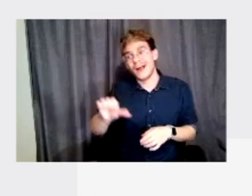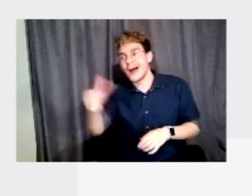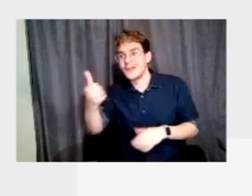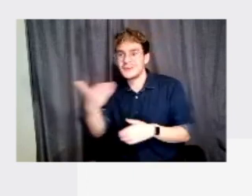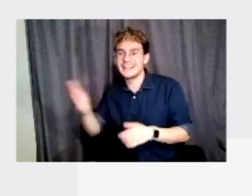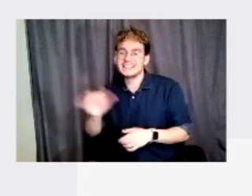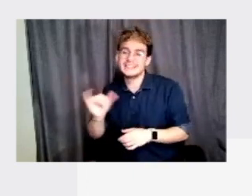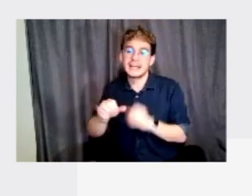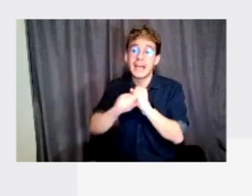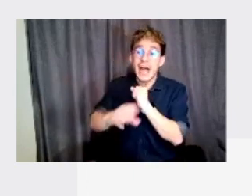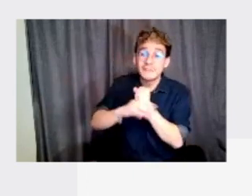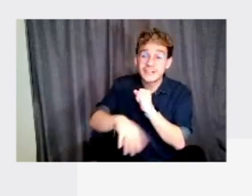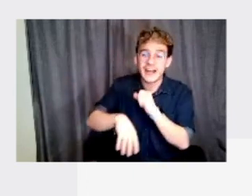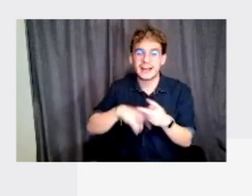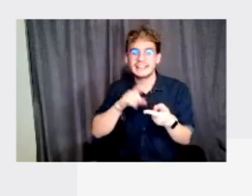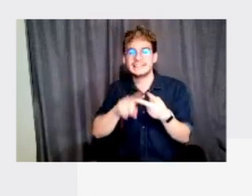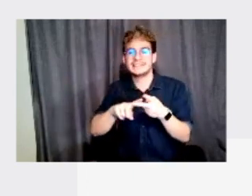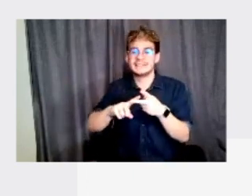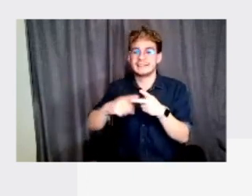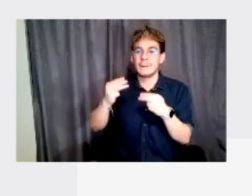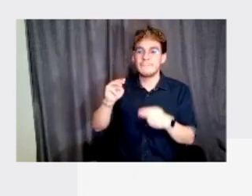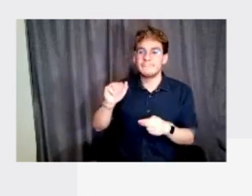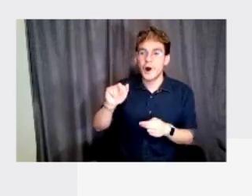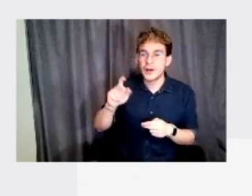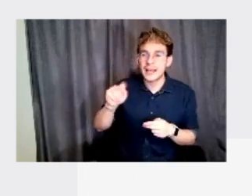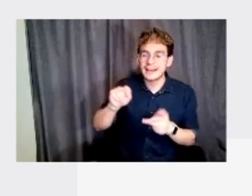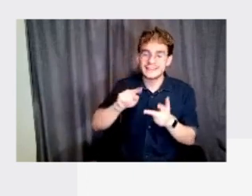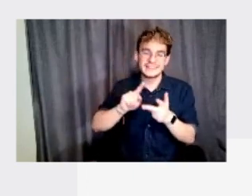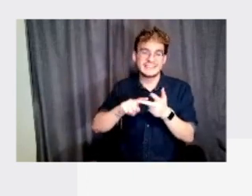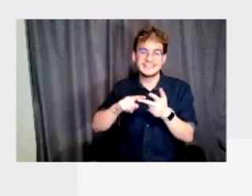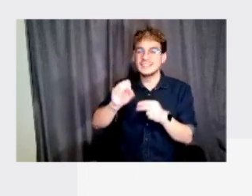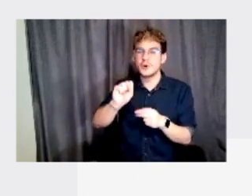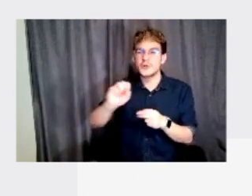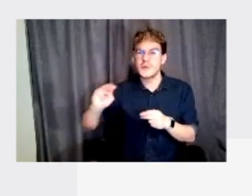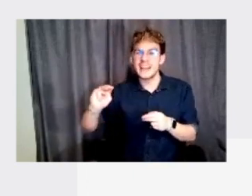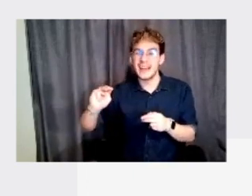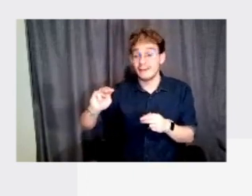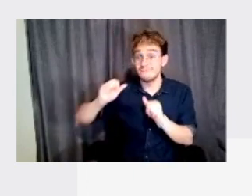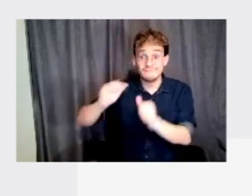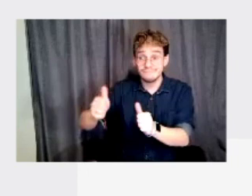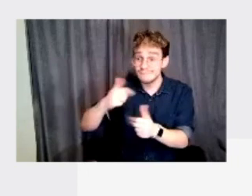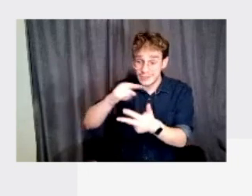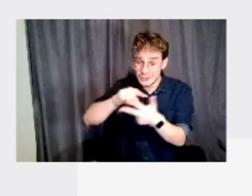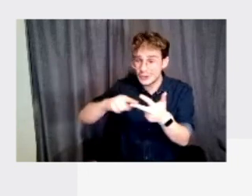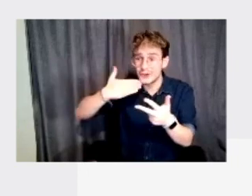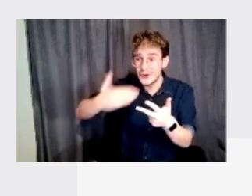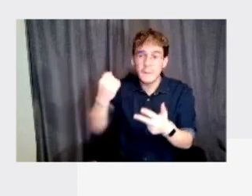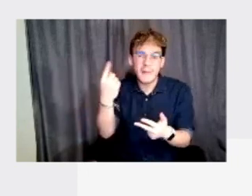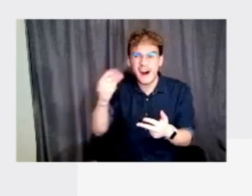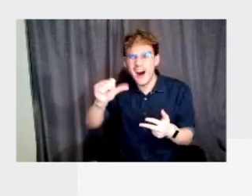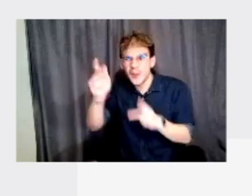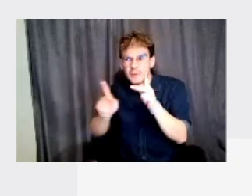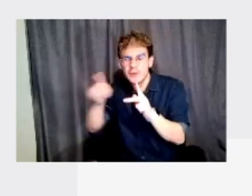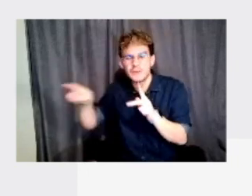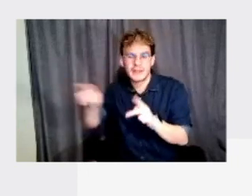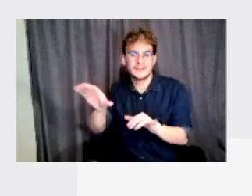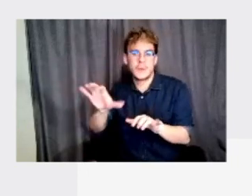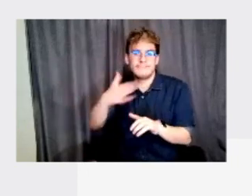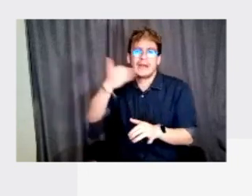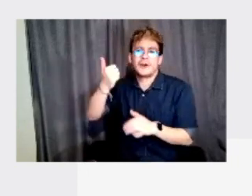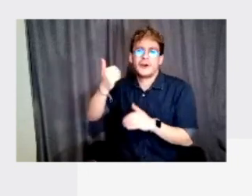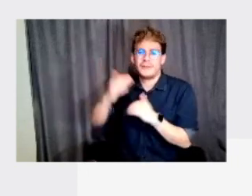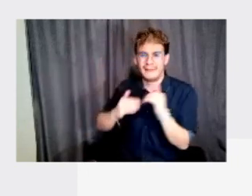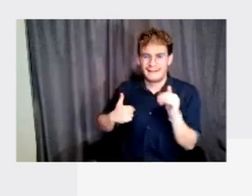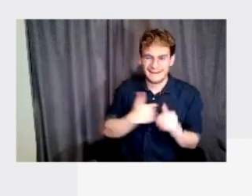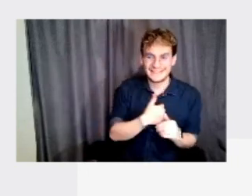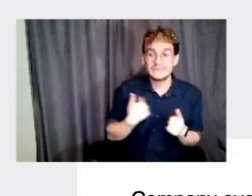advertising campaigns, marketing, social media. I think that's all great. But I think other people do those things better than we do. And we try